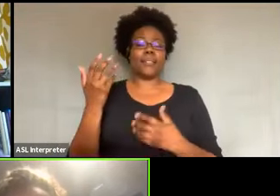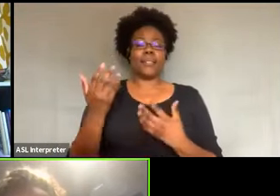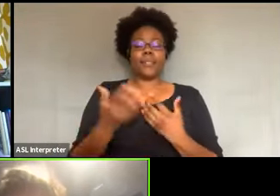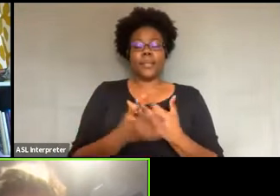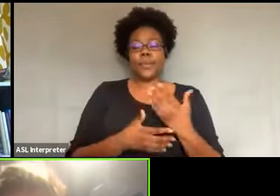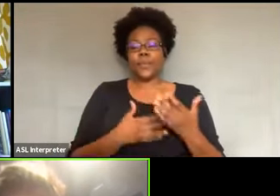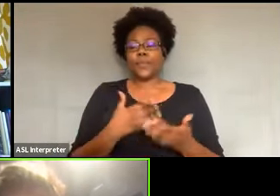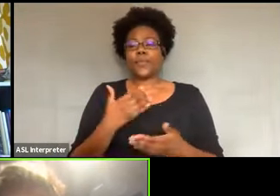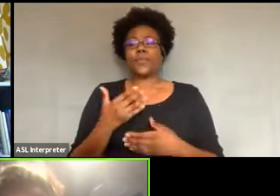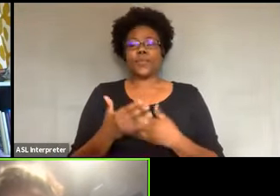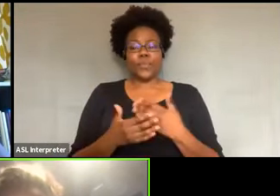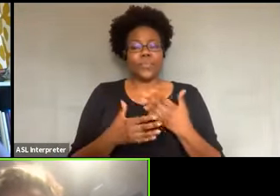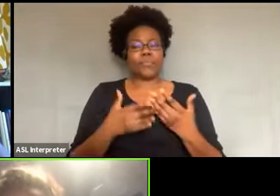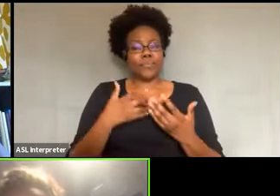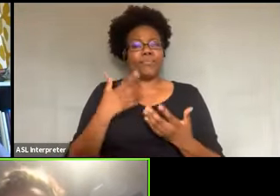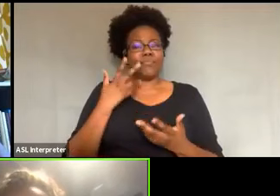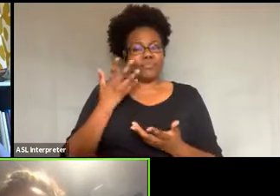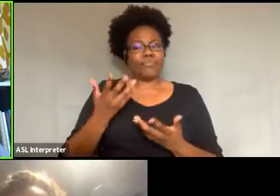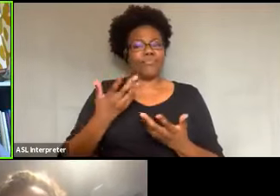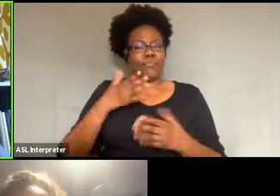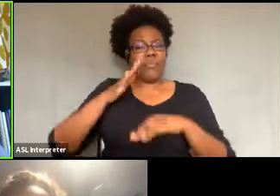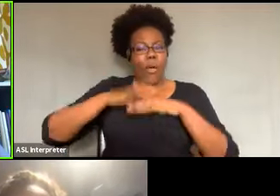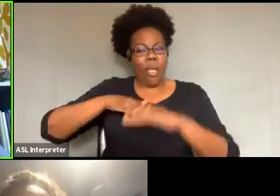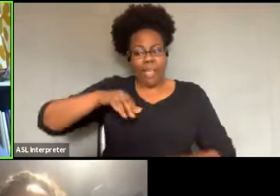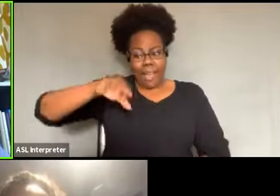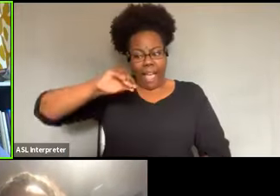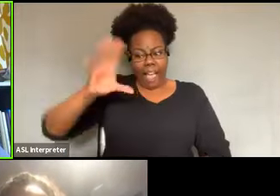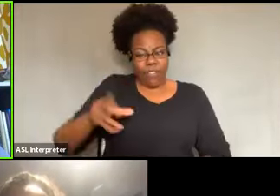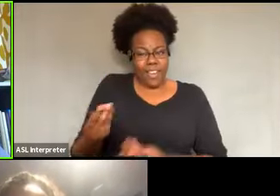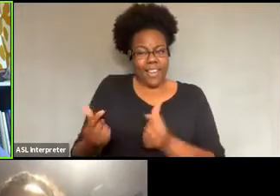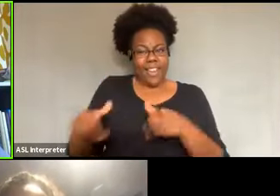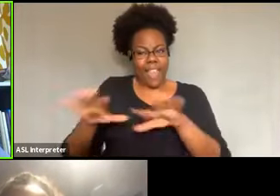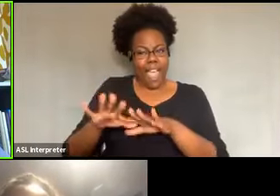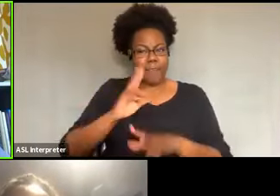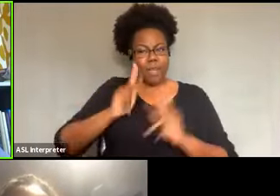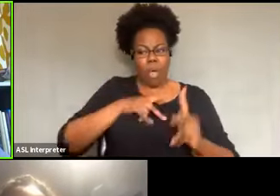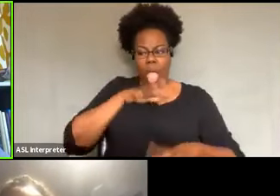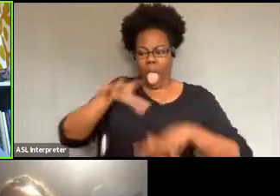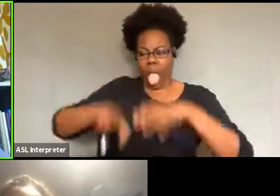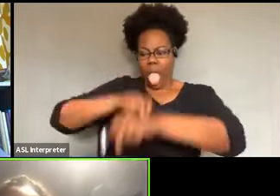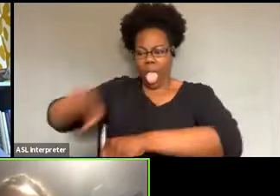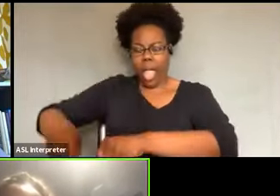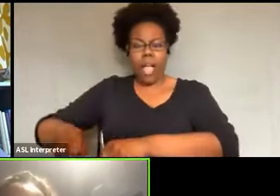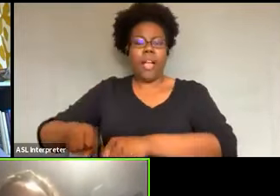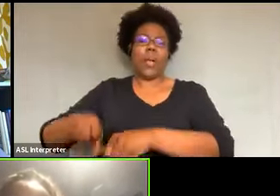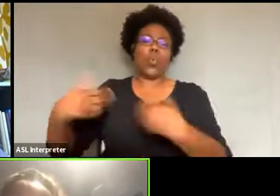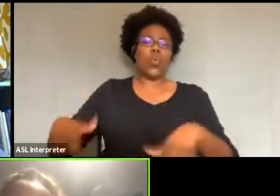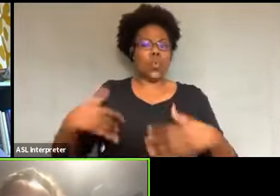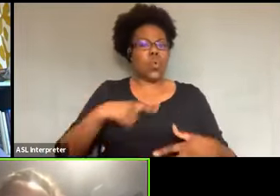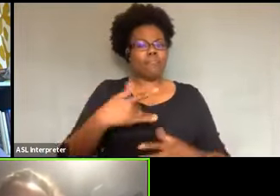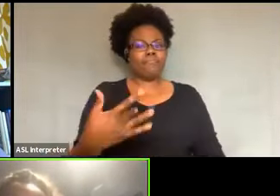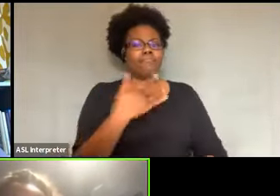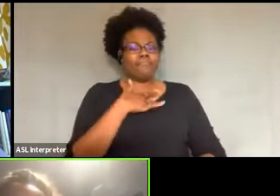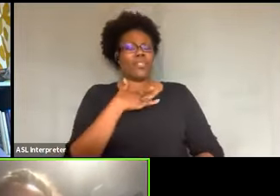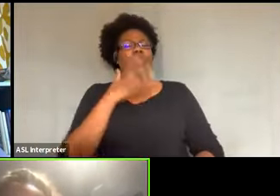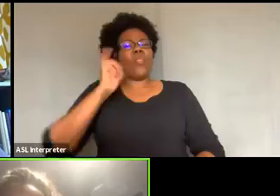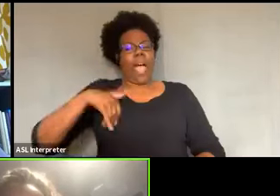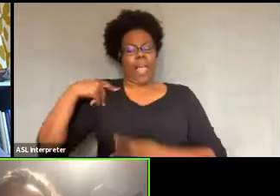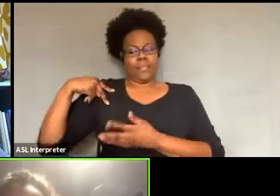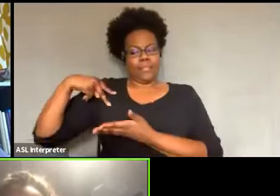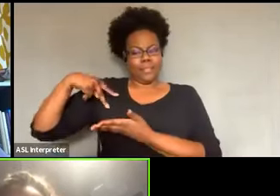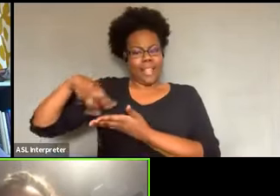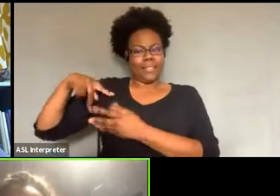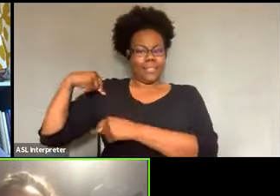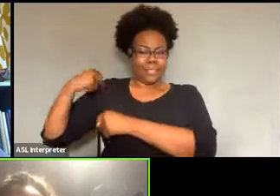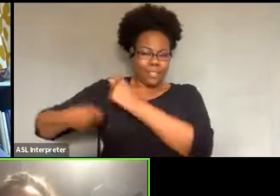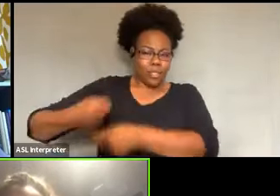uh, on the continent, on the motherland. Um, so it is, it's, it's, it's not even that it's important.